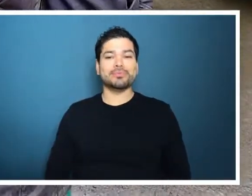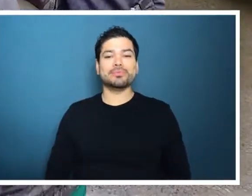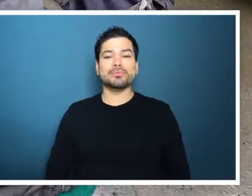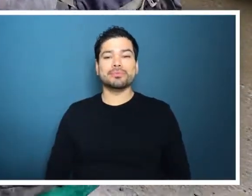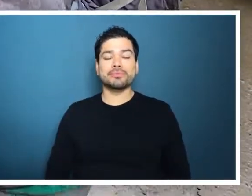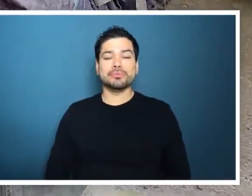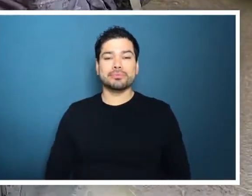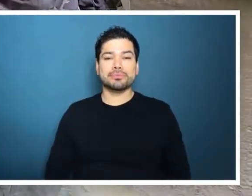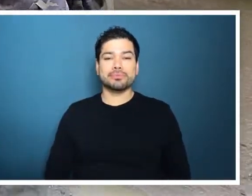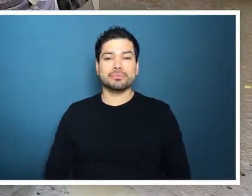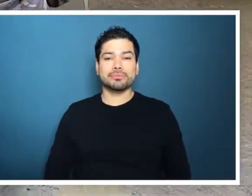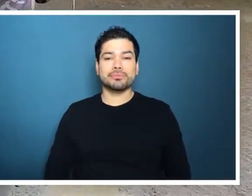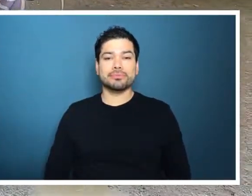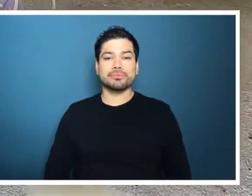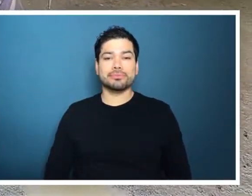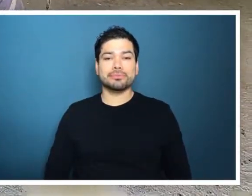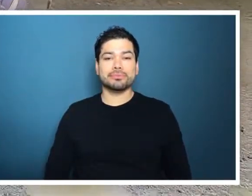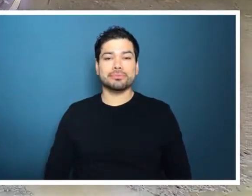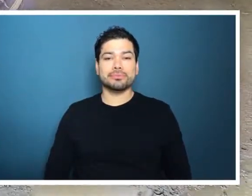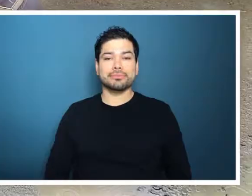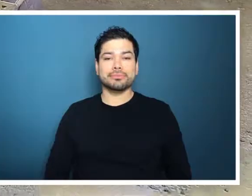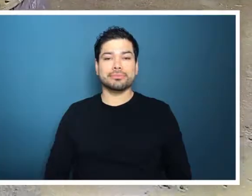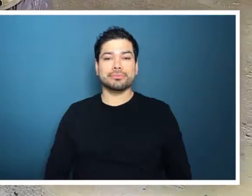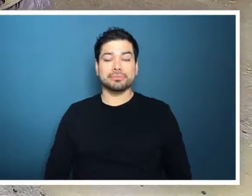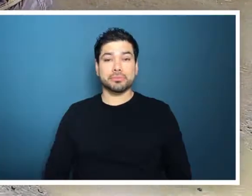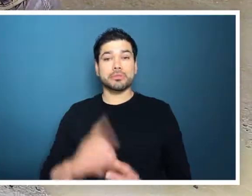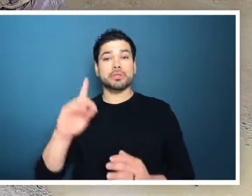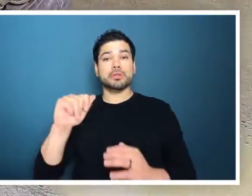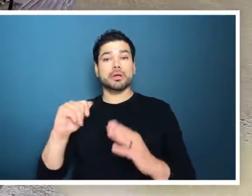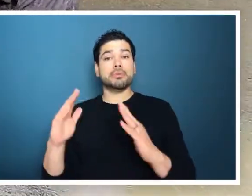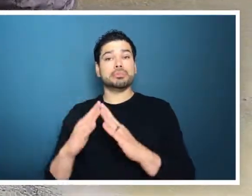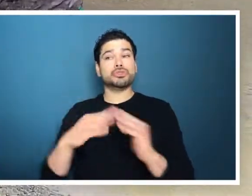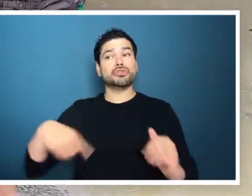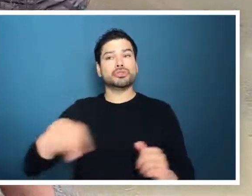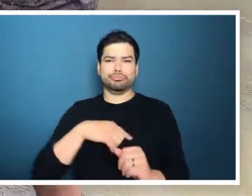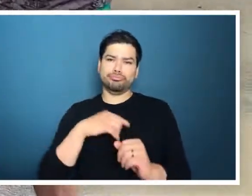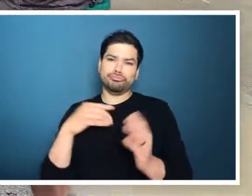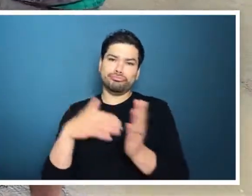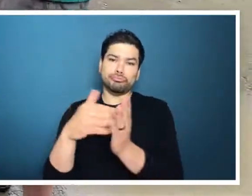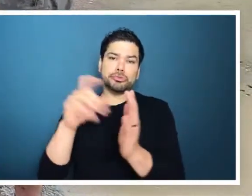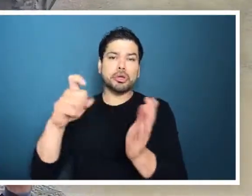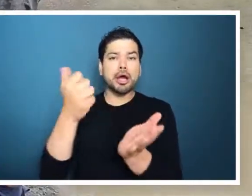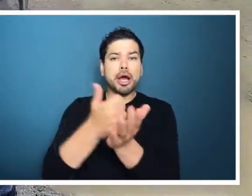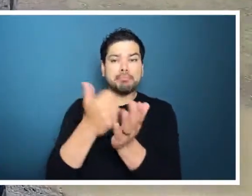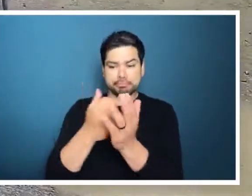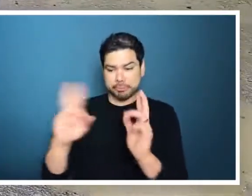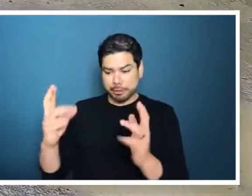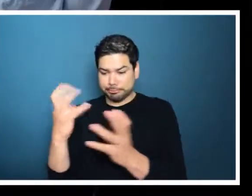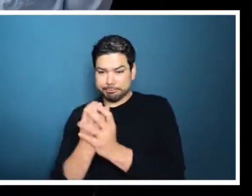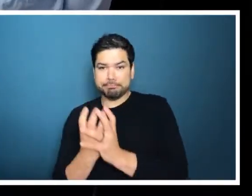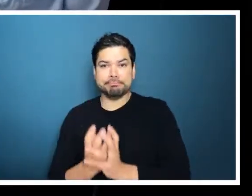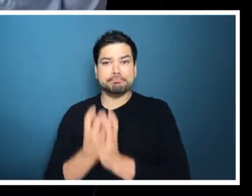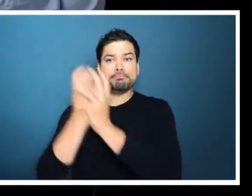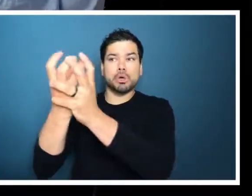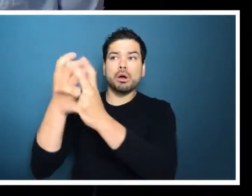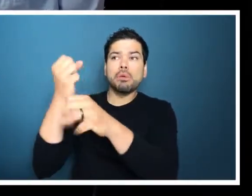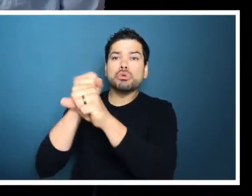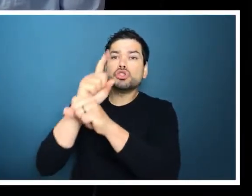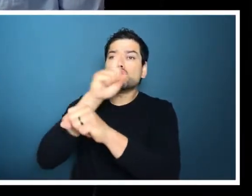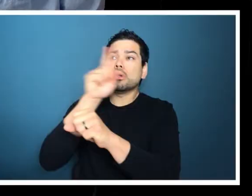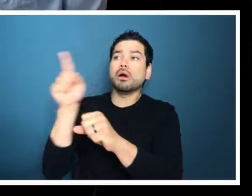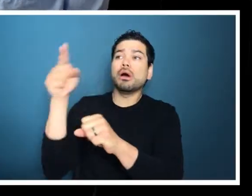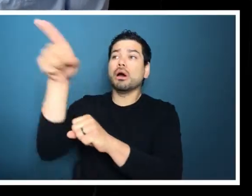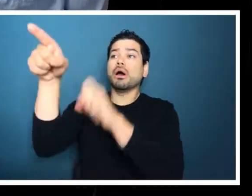helps Cecilia maneuver her leg into the hand cycle's footrest. The disability community, we do need help often to go outside. We